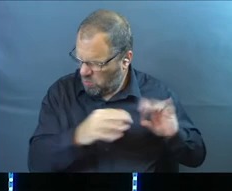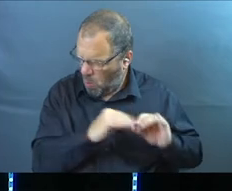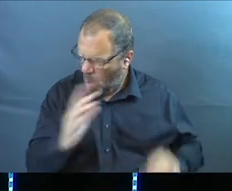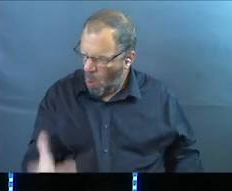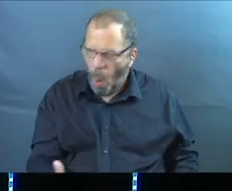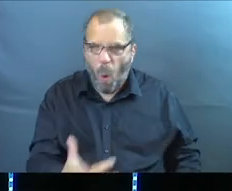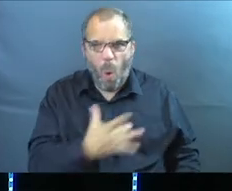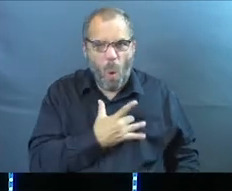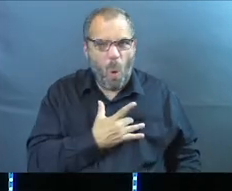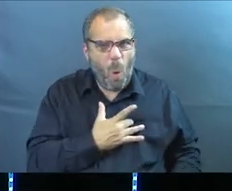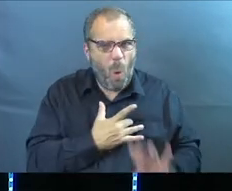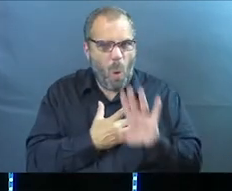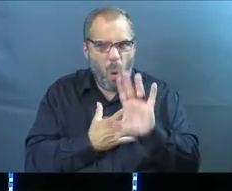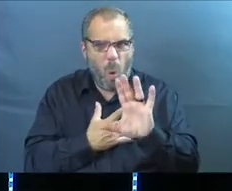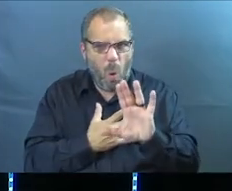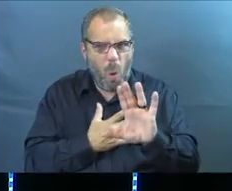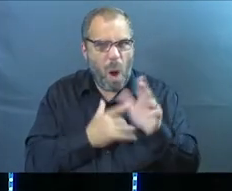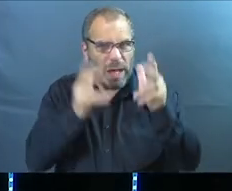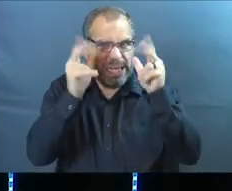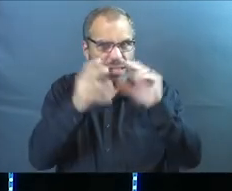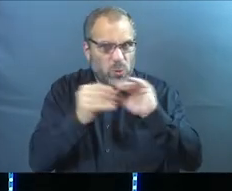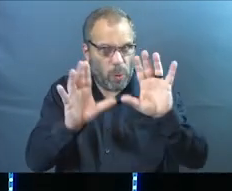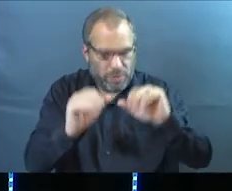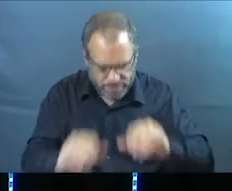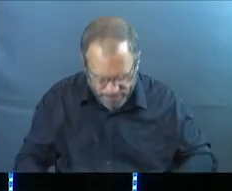compelling for us just to finish on.